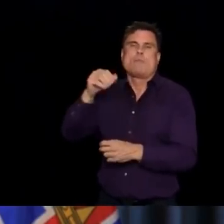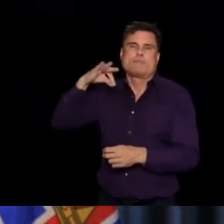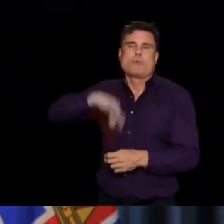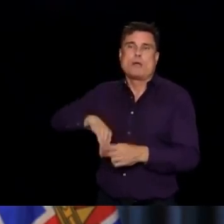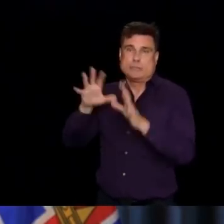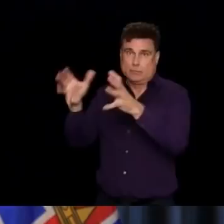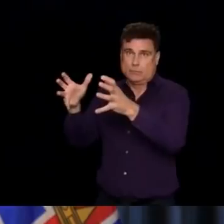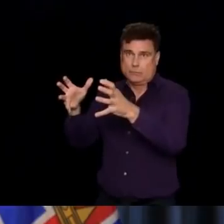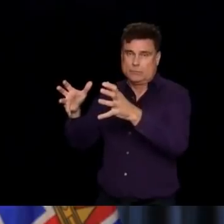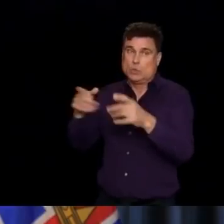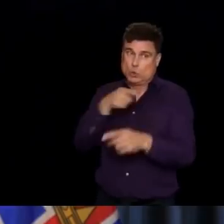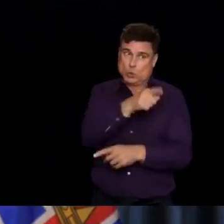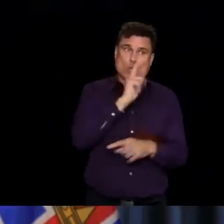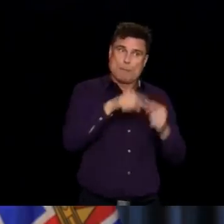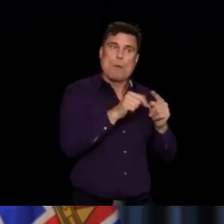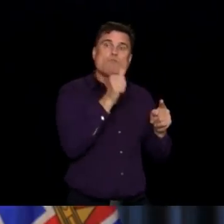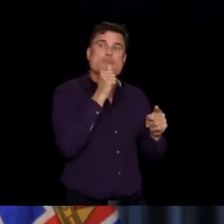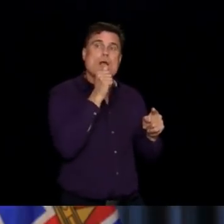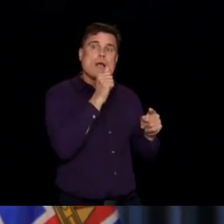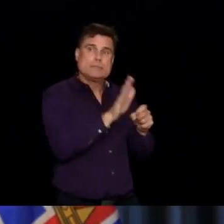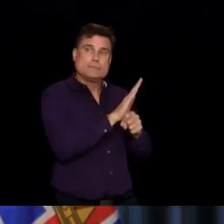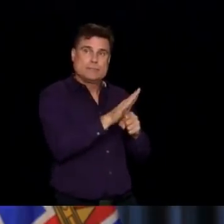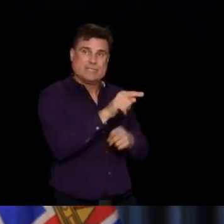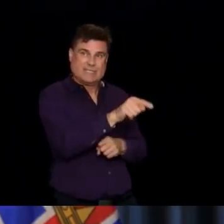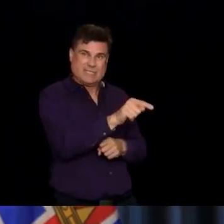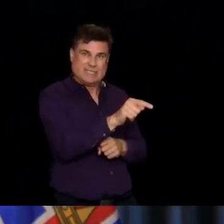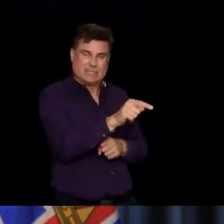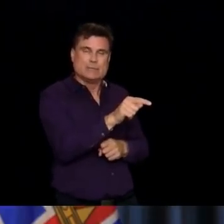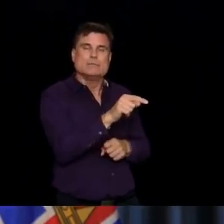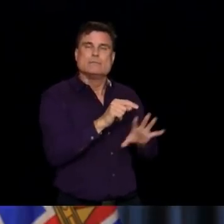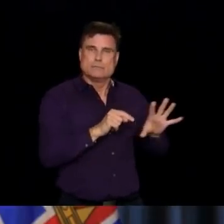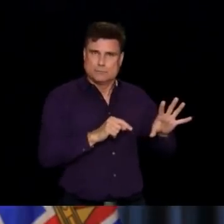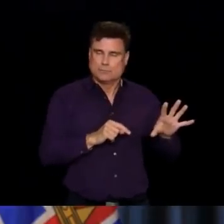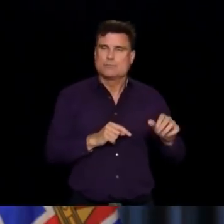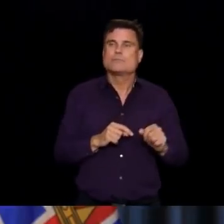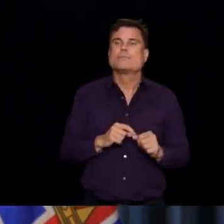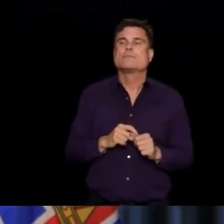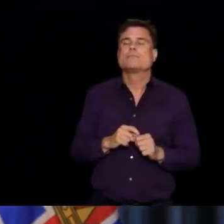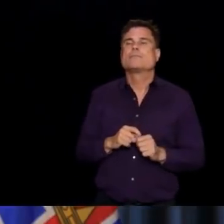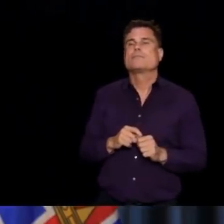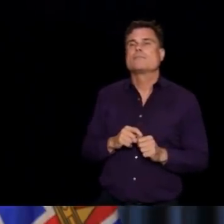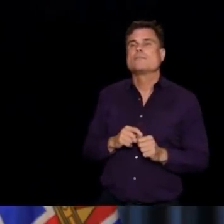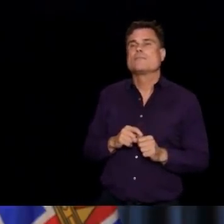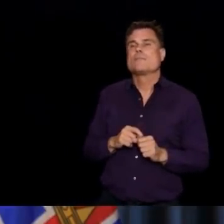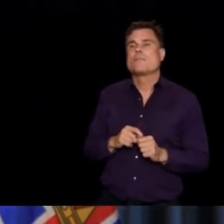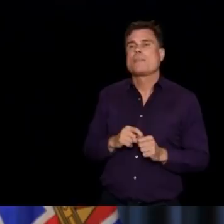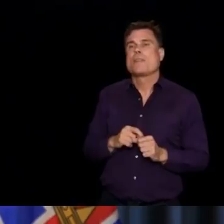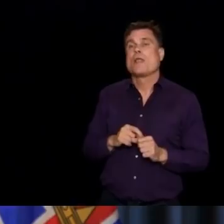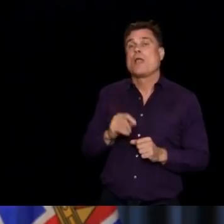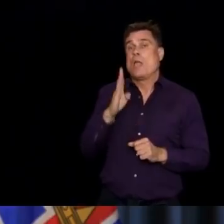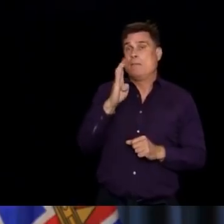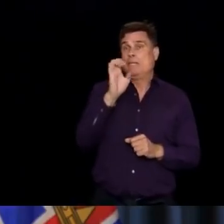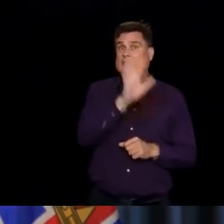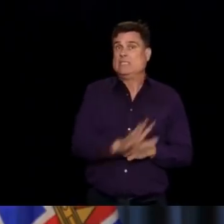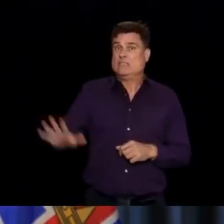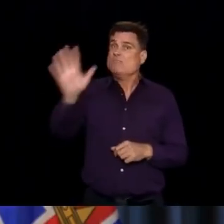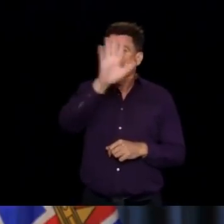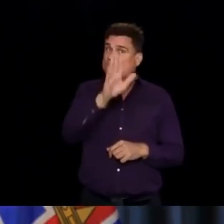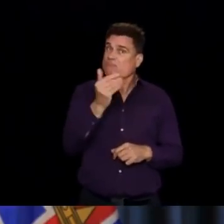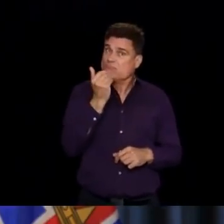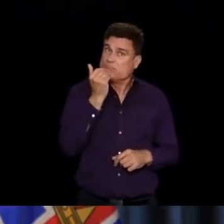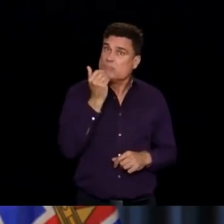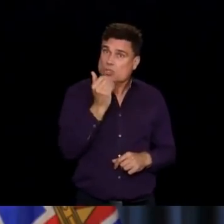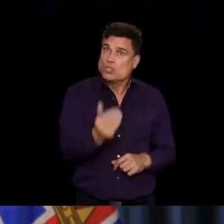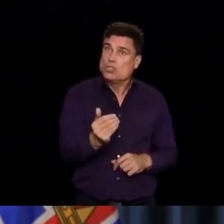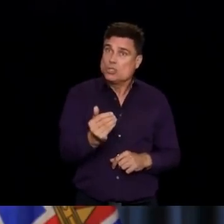our pandemic pay has been the largest jurisdictions in the country, at least as wide as any jurisdiction in the wider than most jurisdictions.